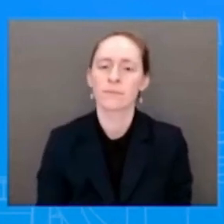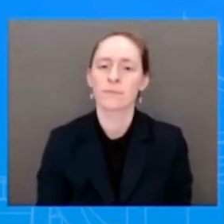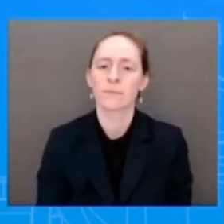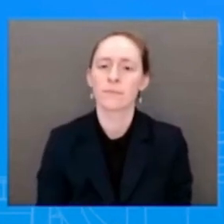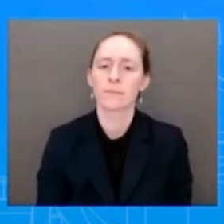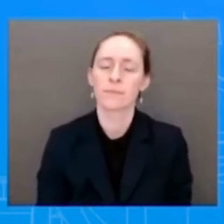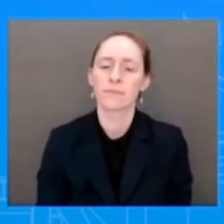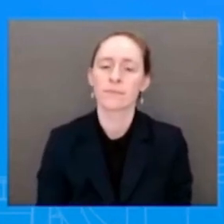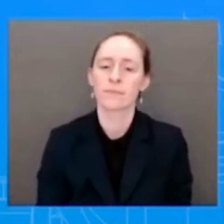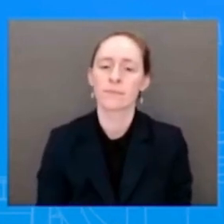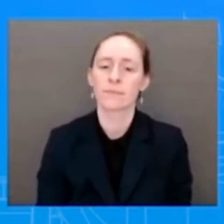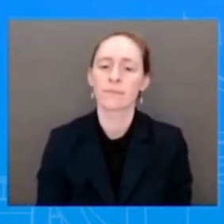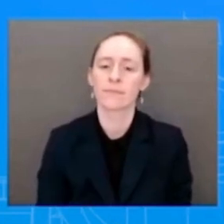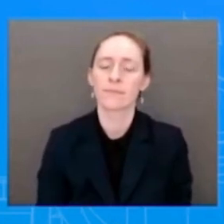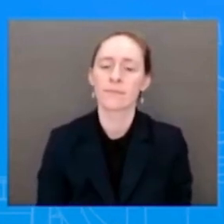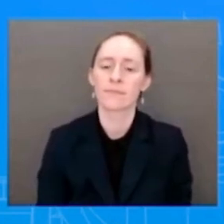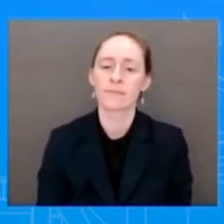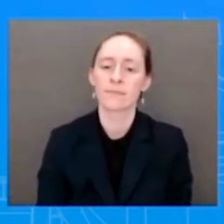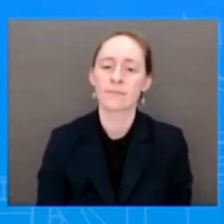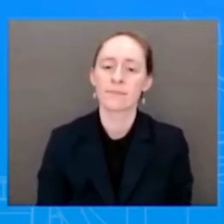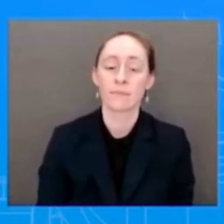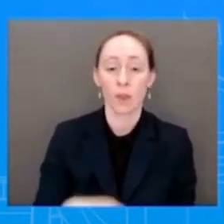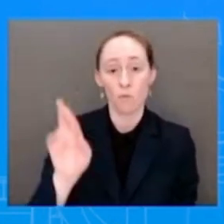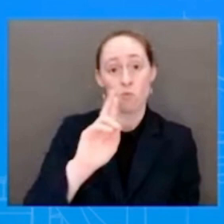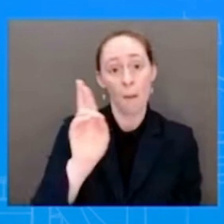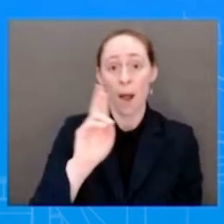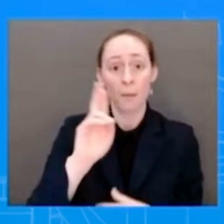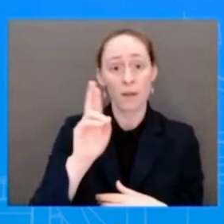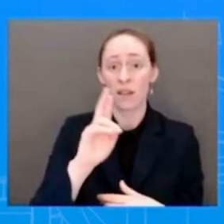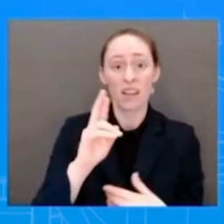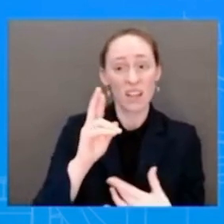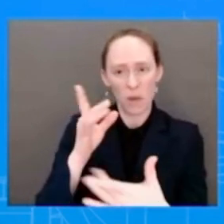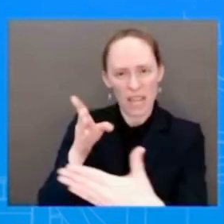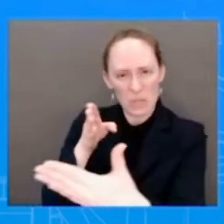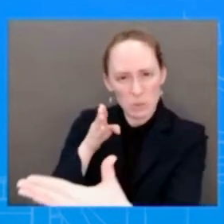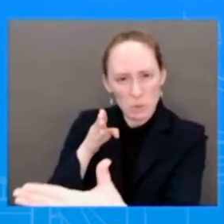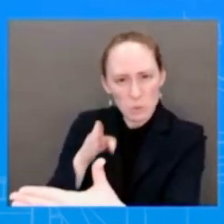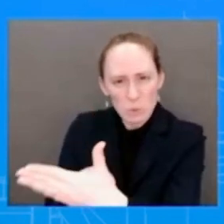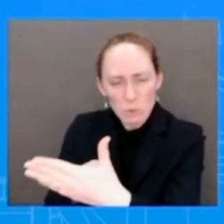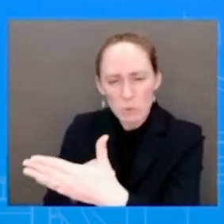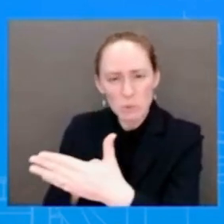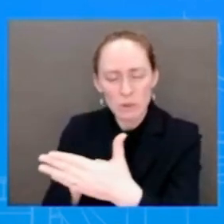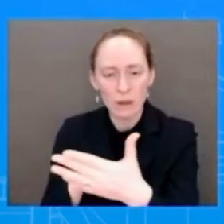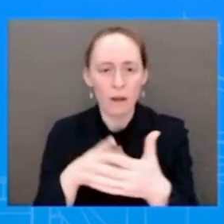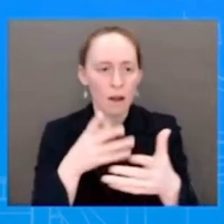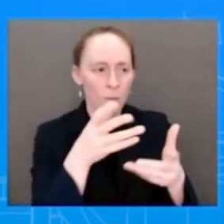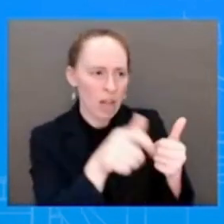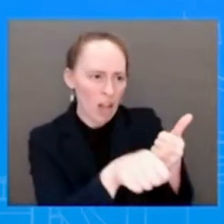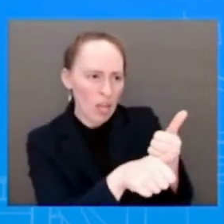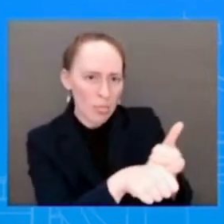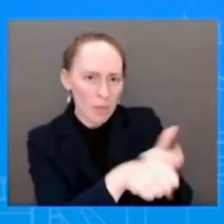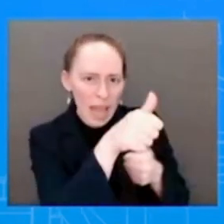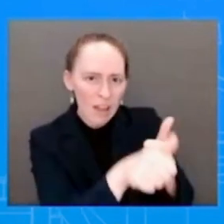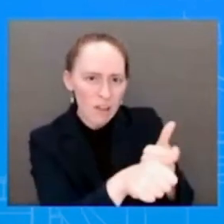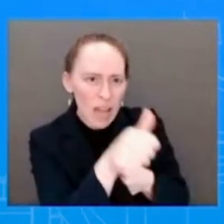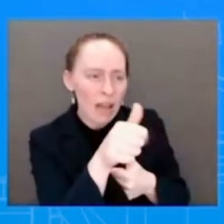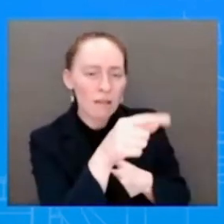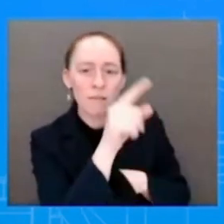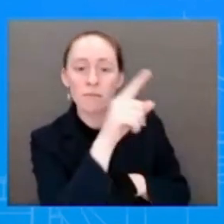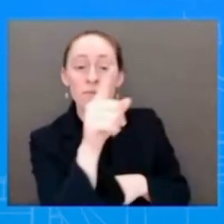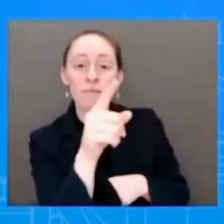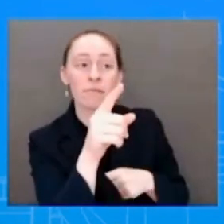pharmacies, are about coming after the right to access care and FDA-approved medication. And